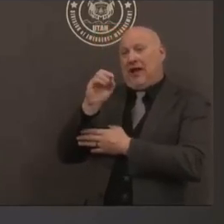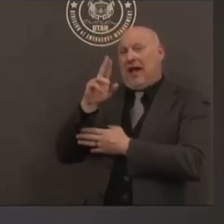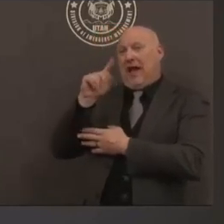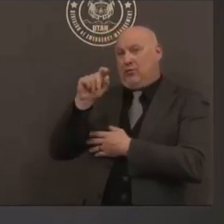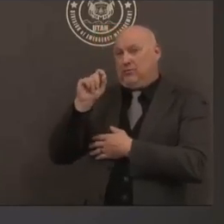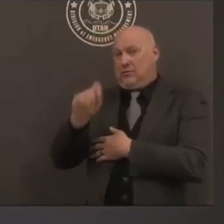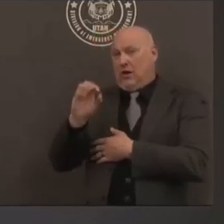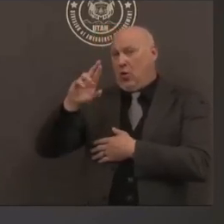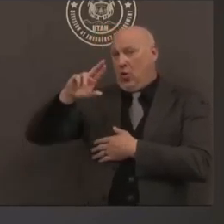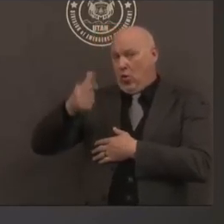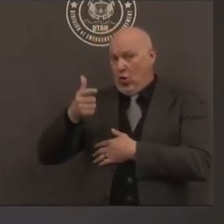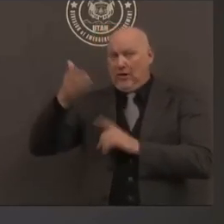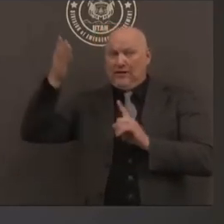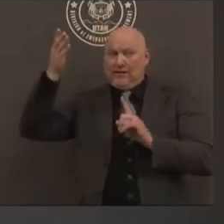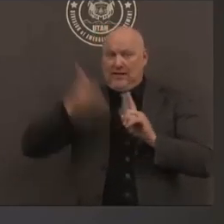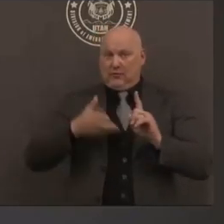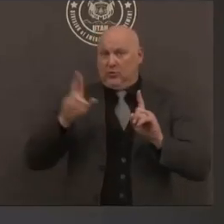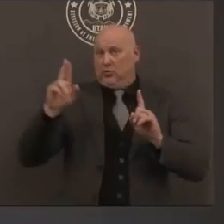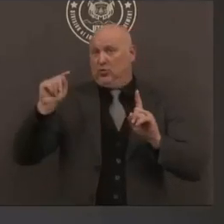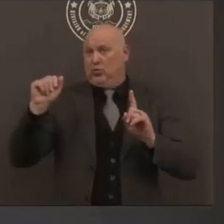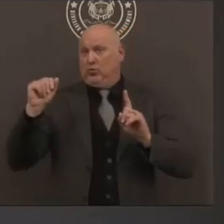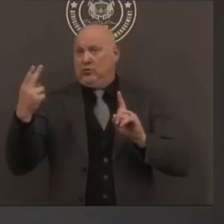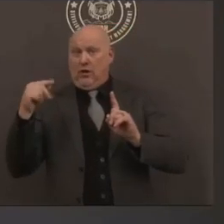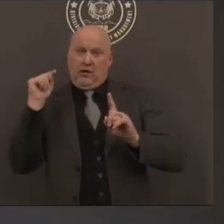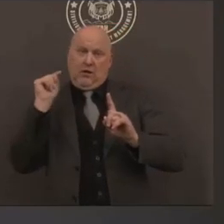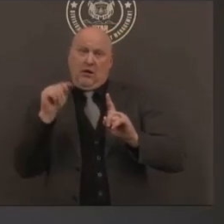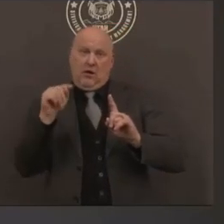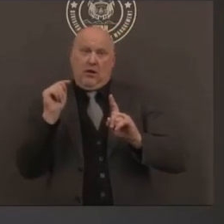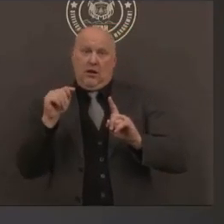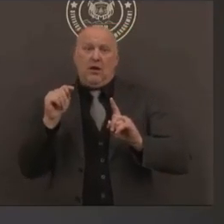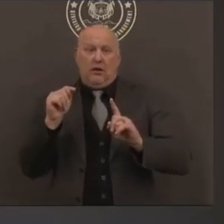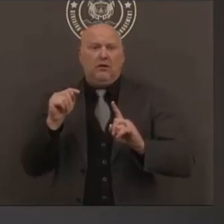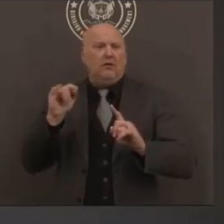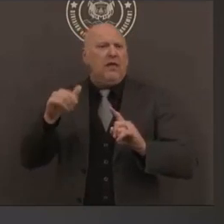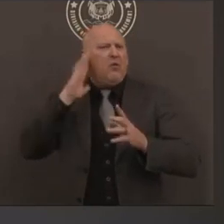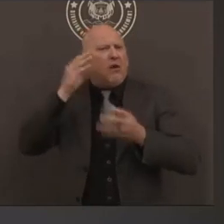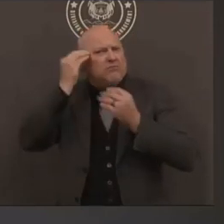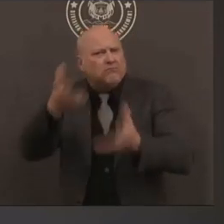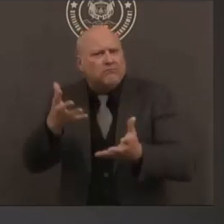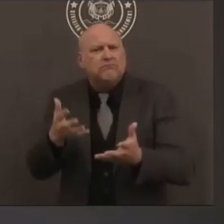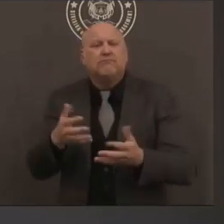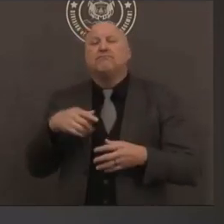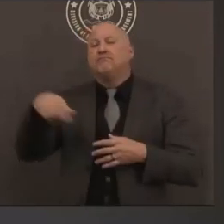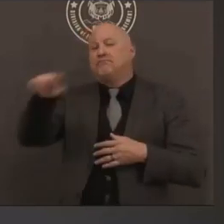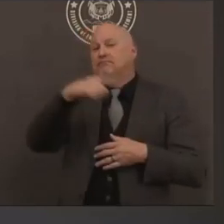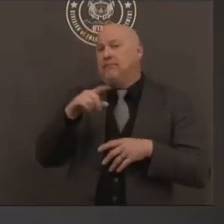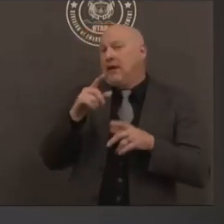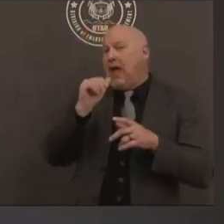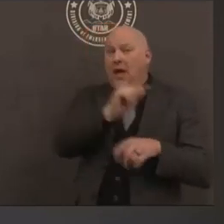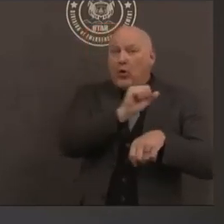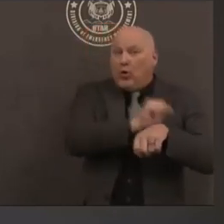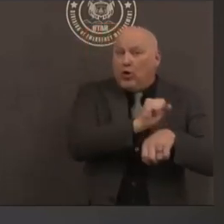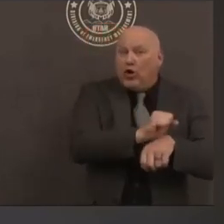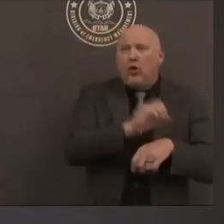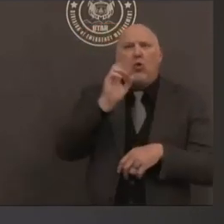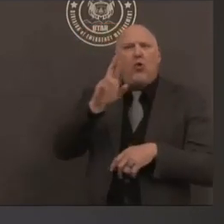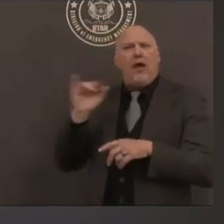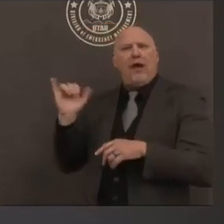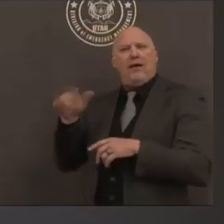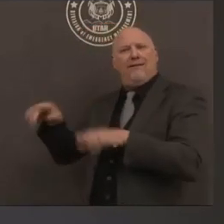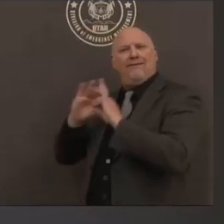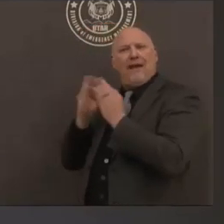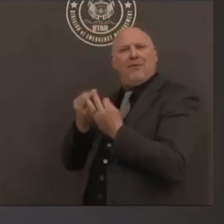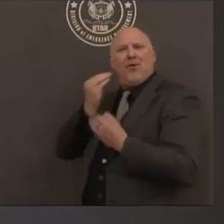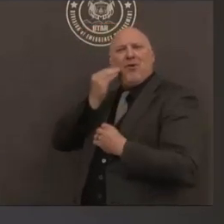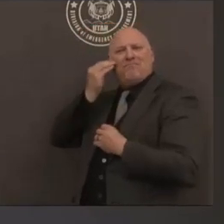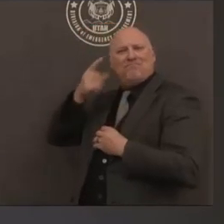uh different ways that you as a family might participate and then we're calling on anyone who might be holding some of those virtual meetings